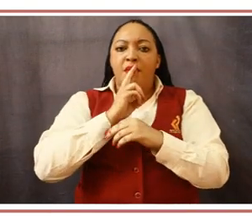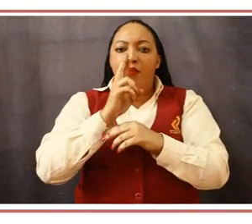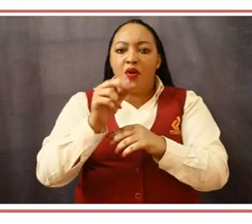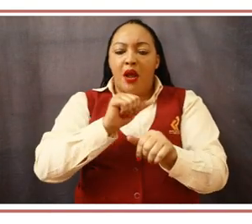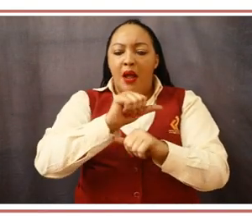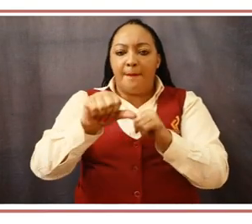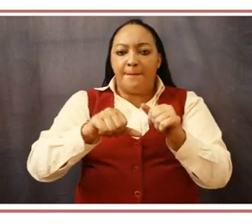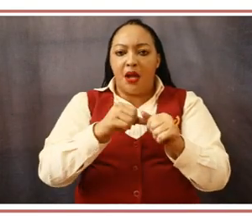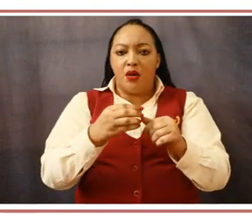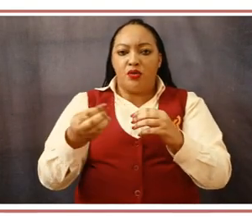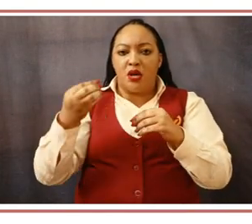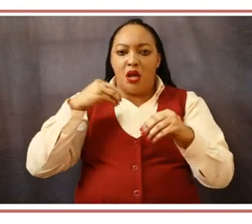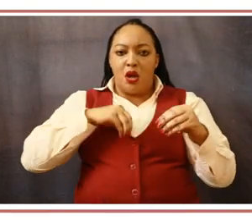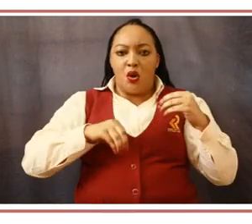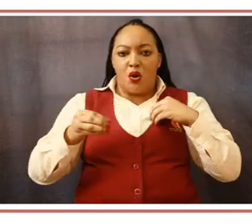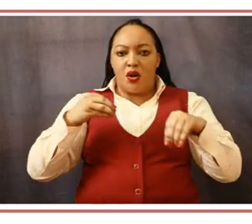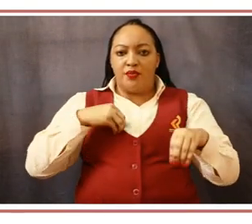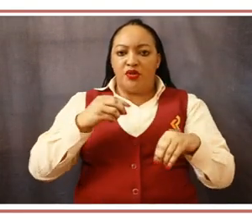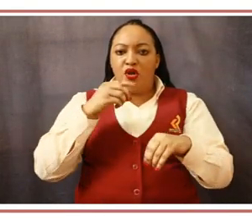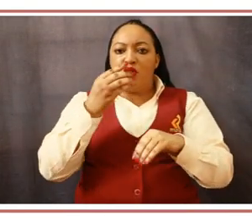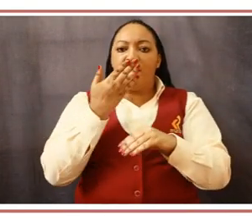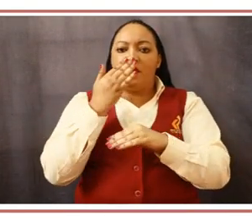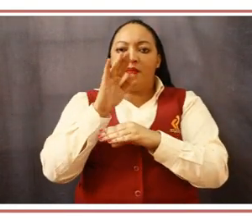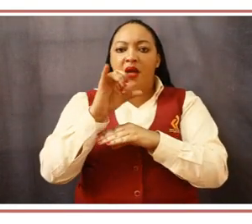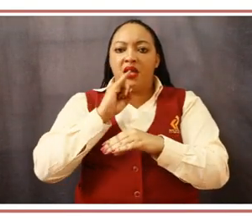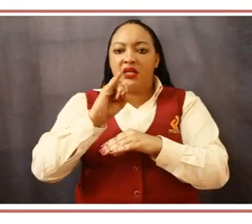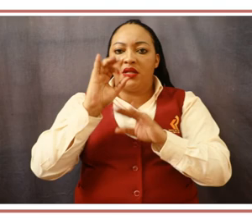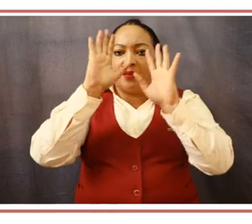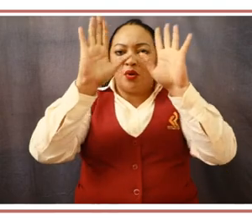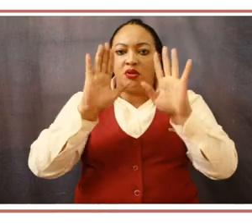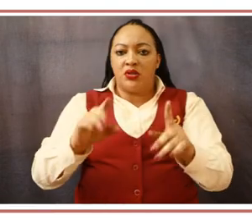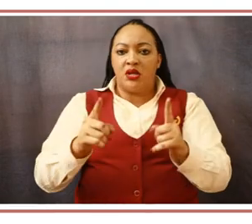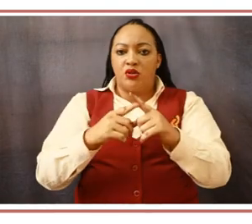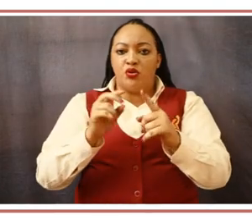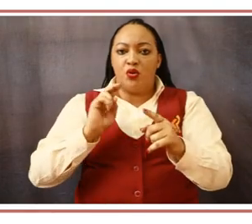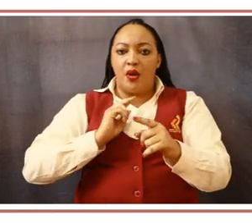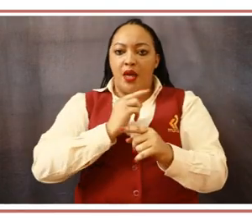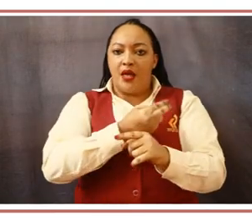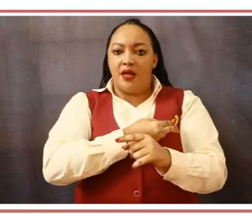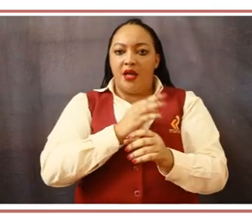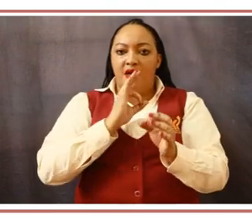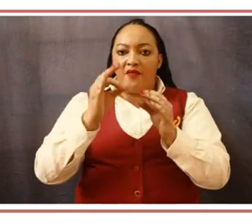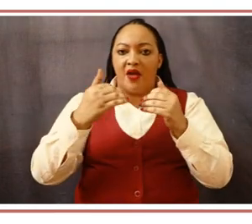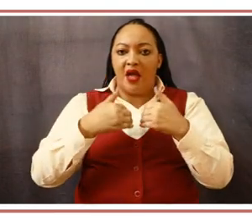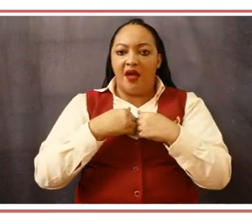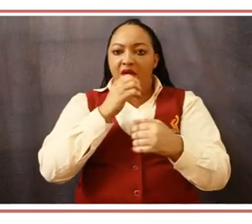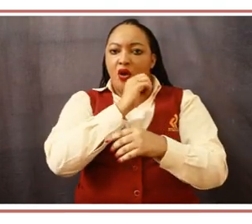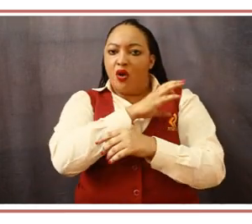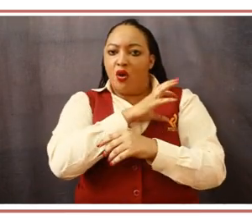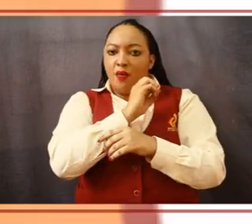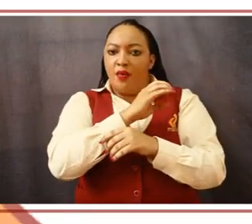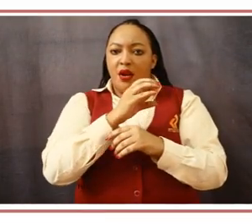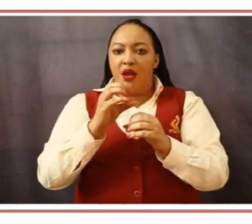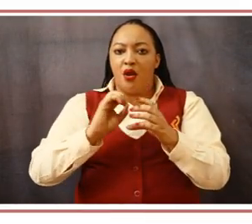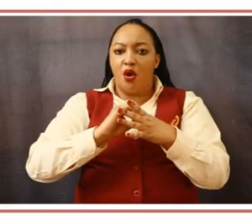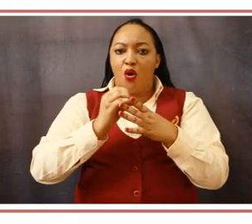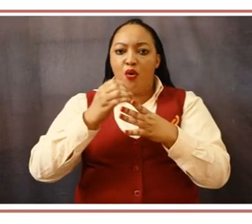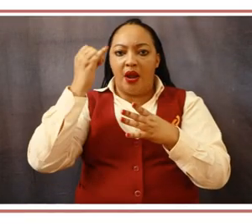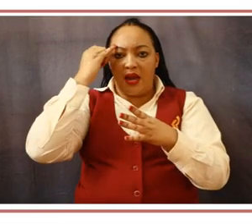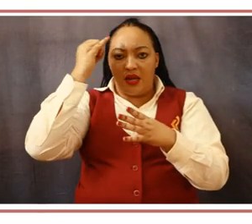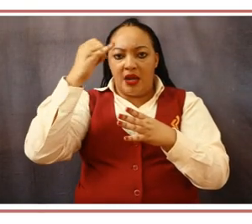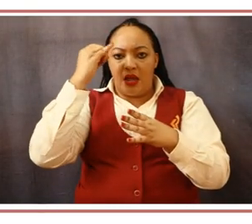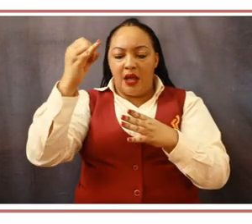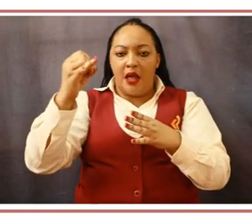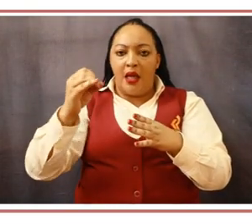uphold transparency and accountability in your transactions with Kenya Railways report Incidences of Corruption. Your feedback